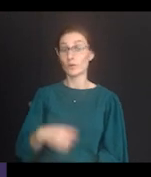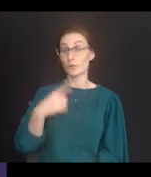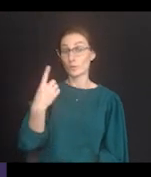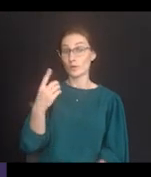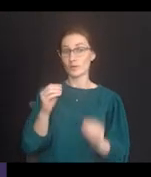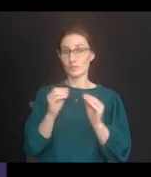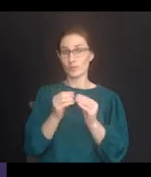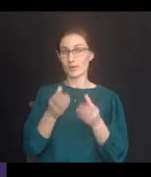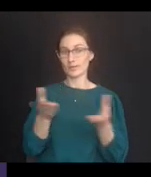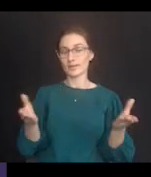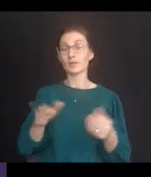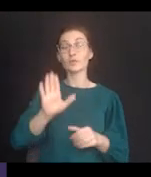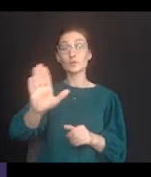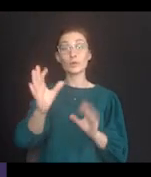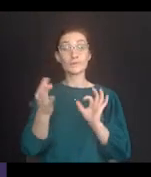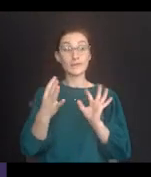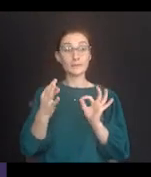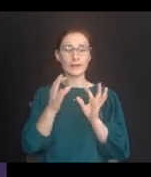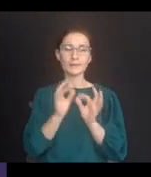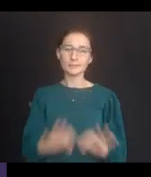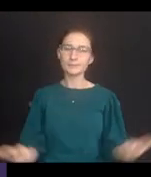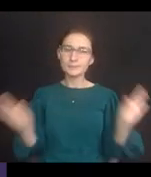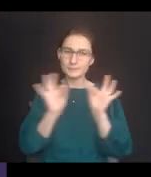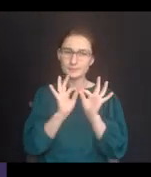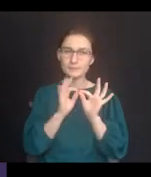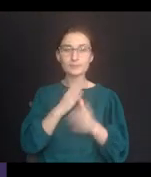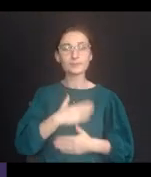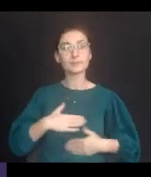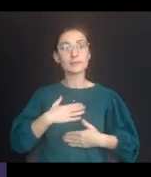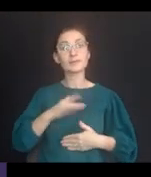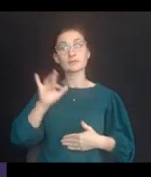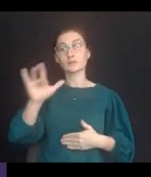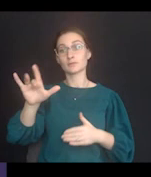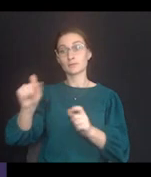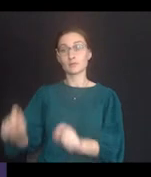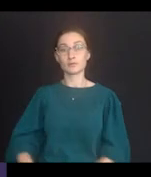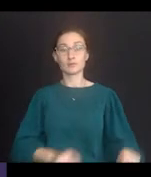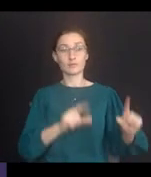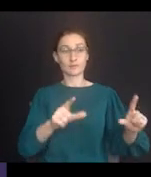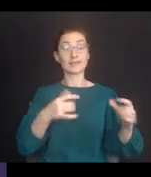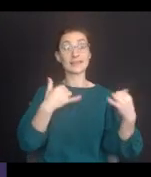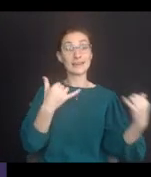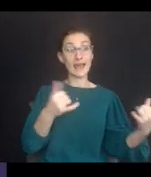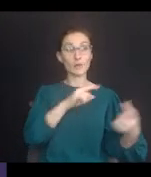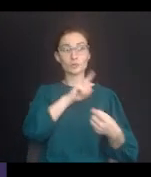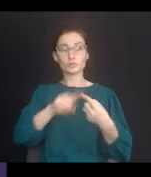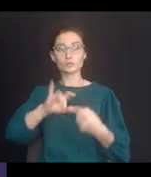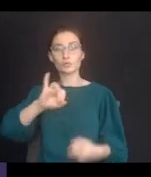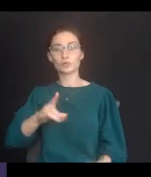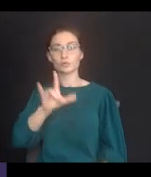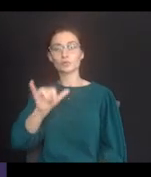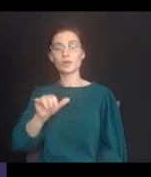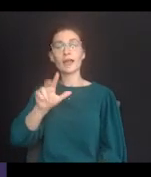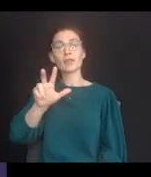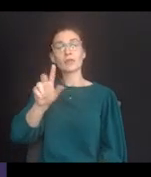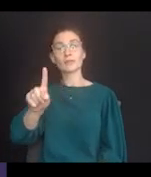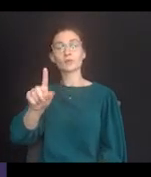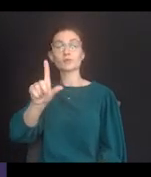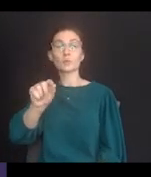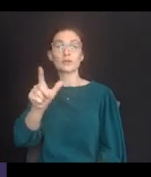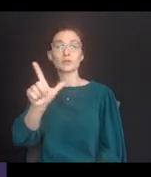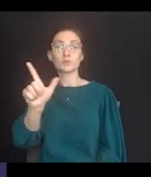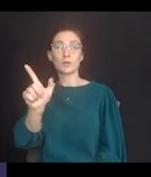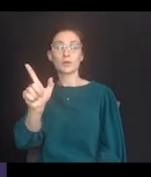One last thing, your input matters to us. Please visit the link below between now and July 31, 2021